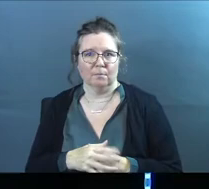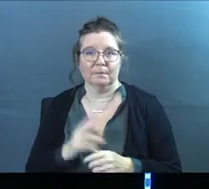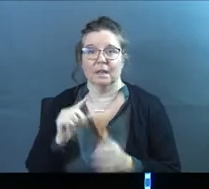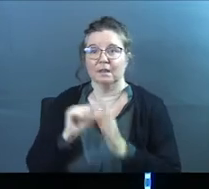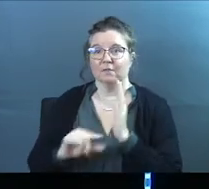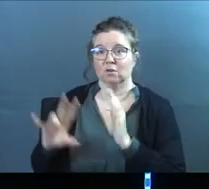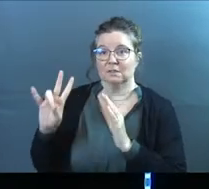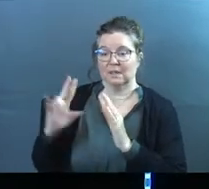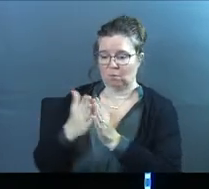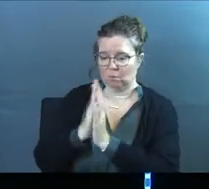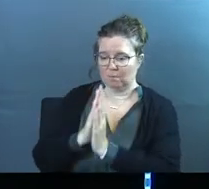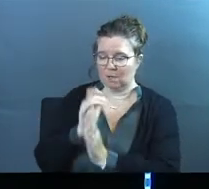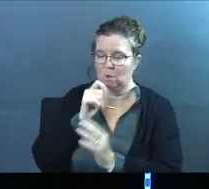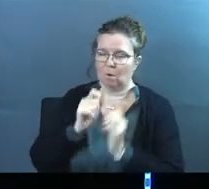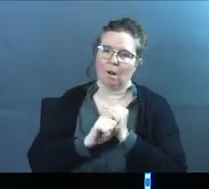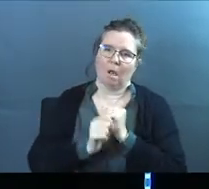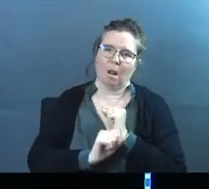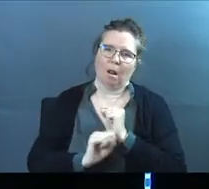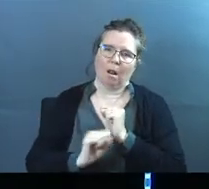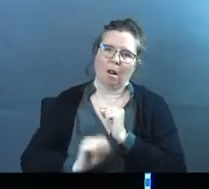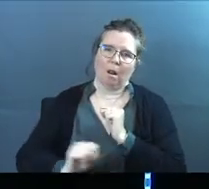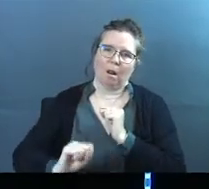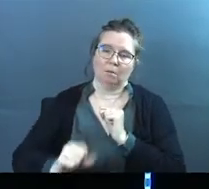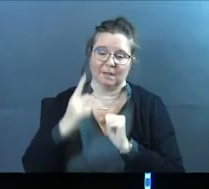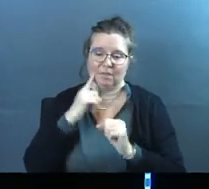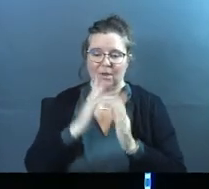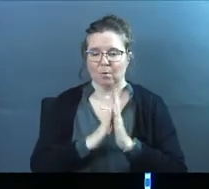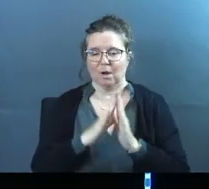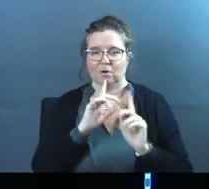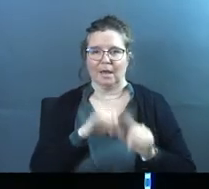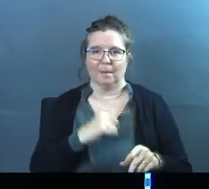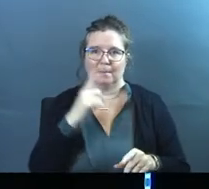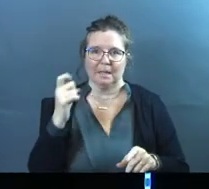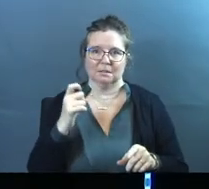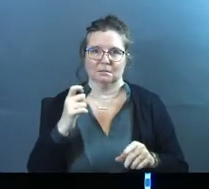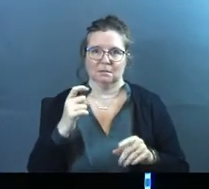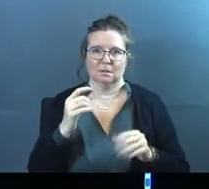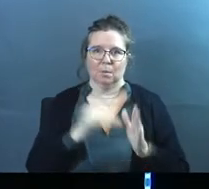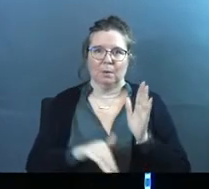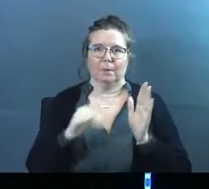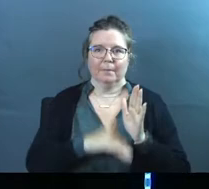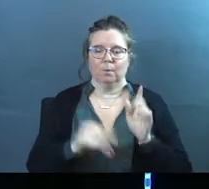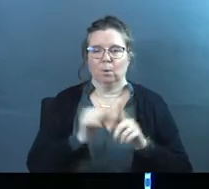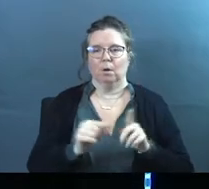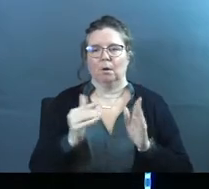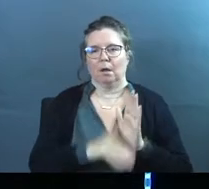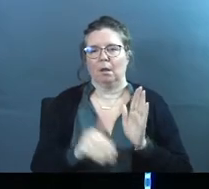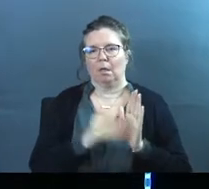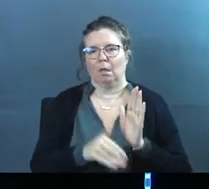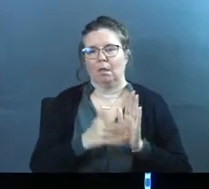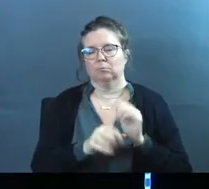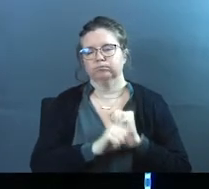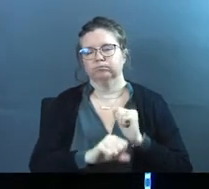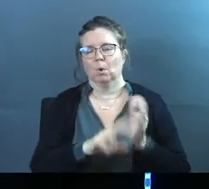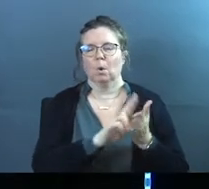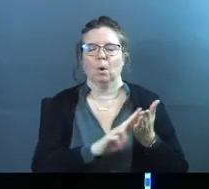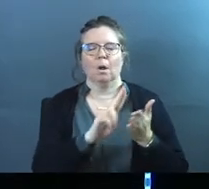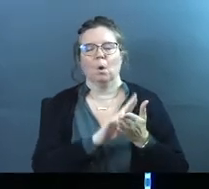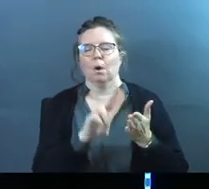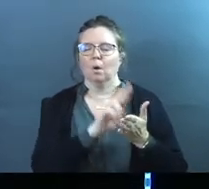And then verse seven, when you pray, don't babble on as the Gentiles do, they think their prayers are answered merely by repeating their words again and again, again, holy, holy, holy.